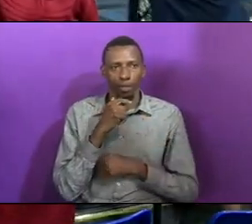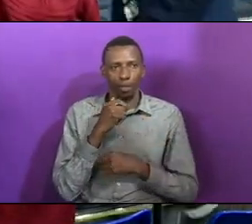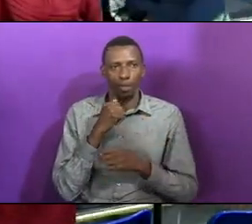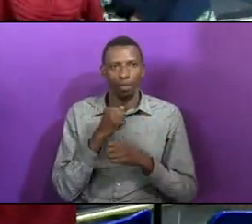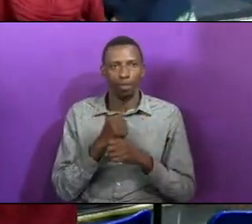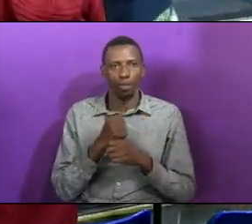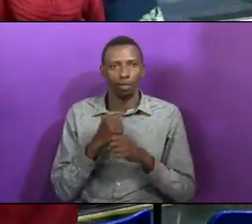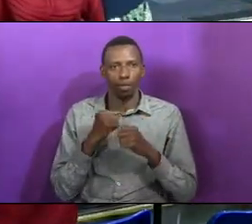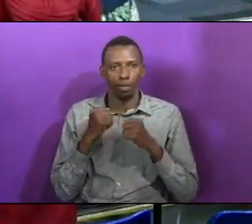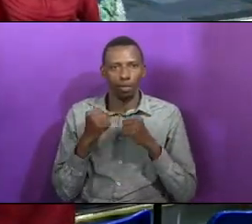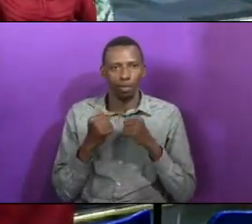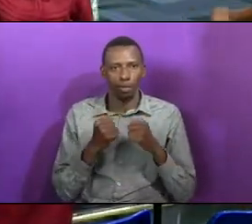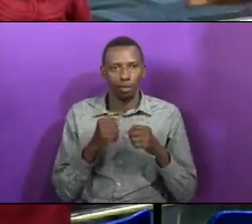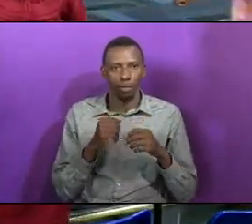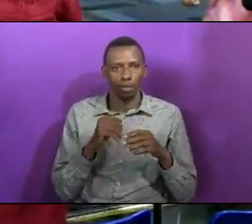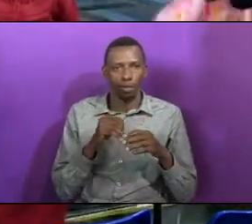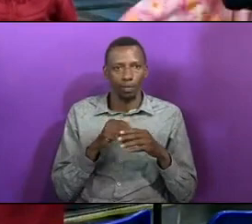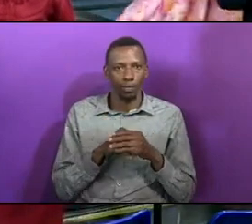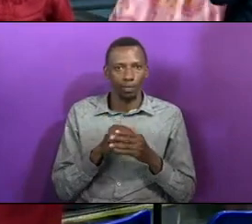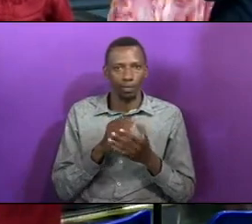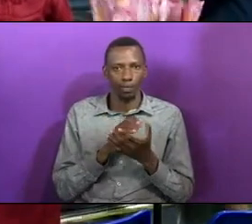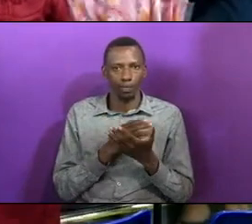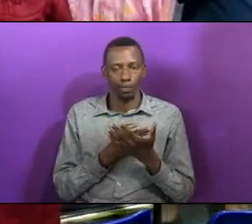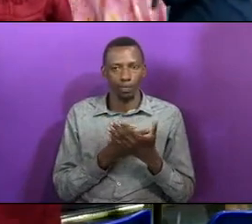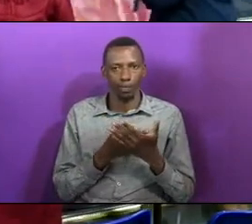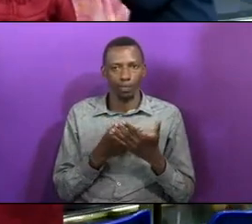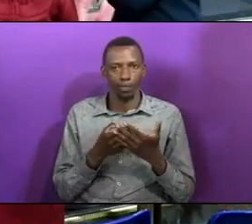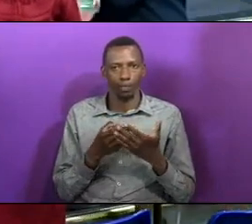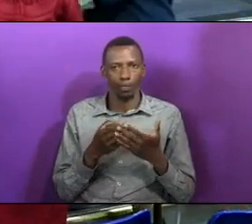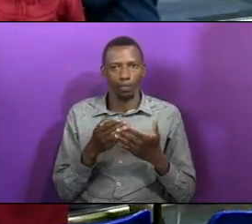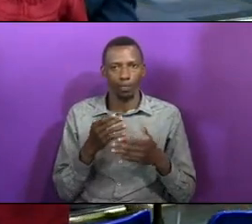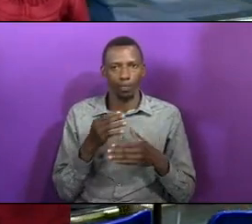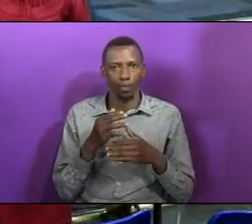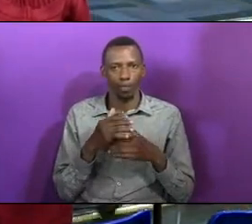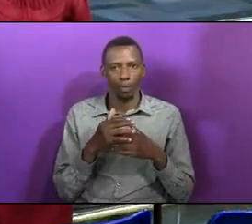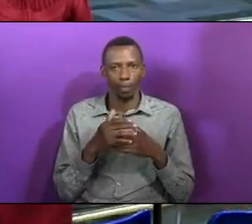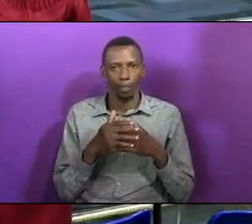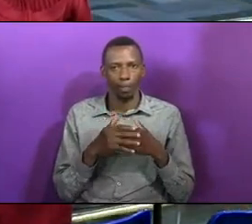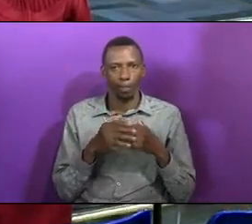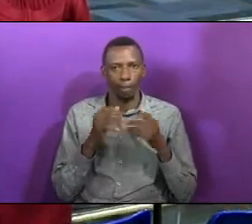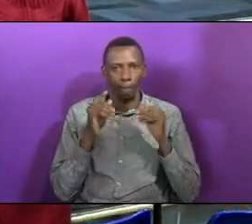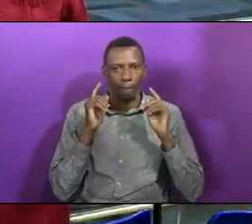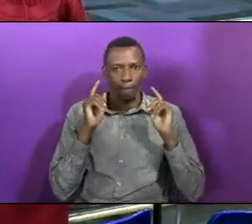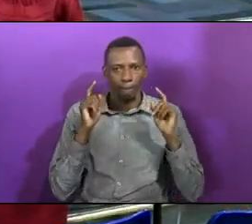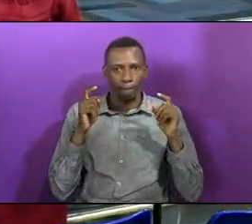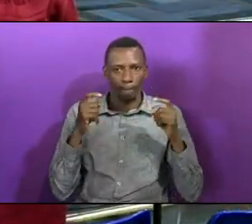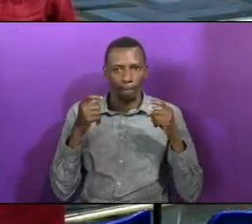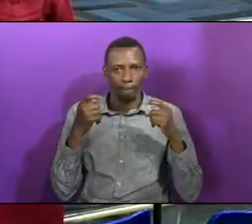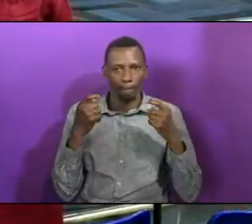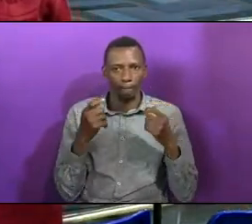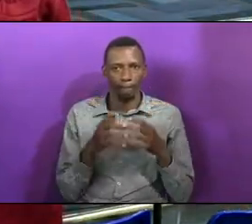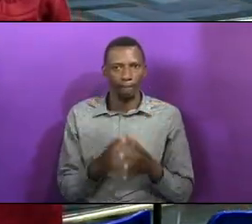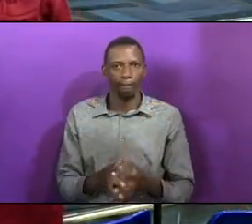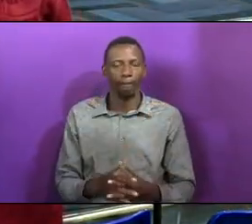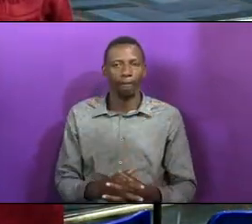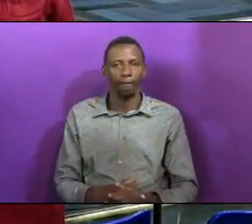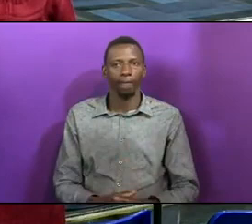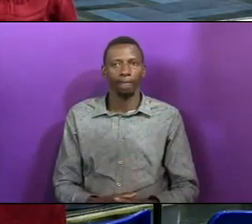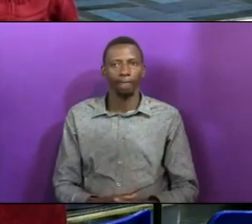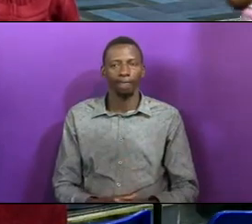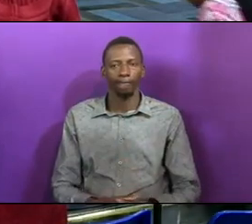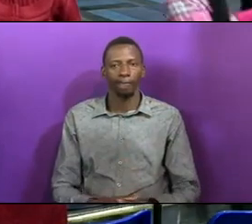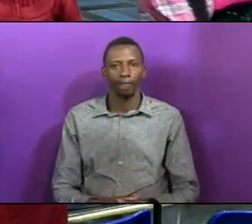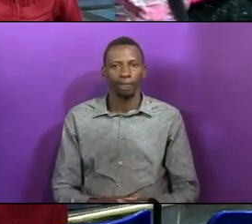Wonder walking power. In the blood. Of precious blood. Of the